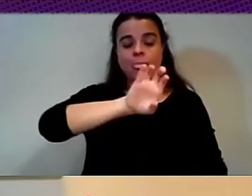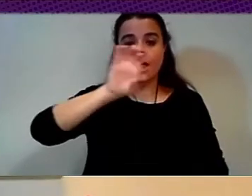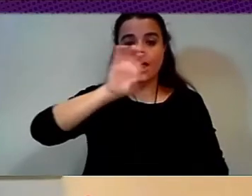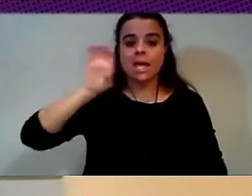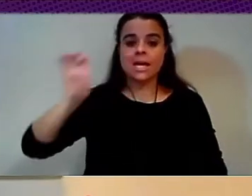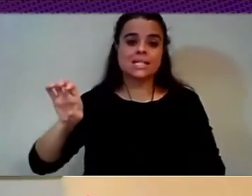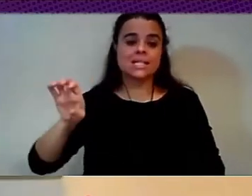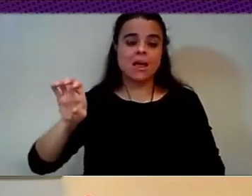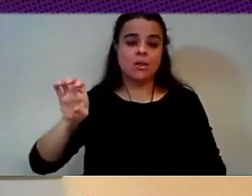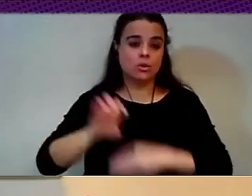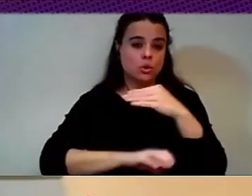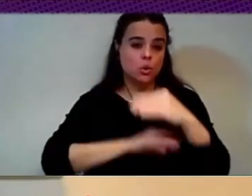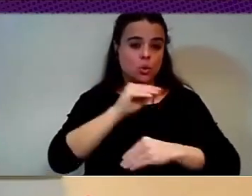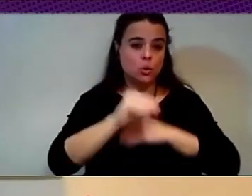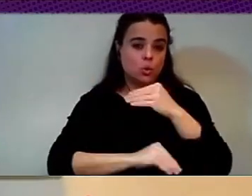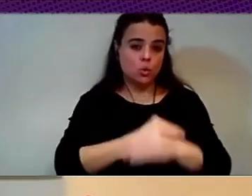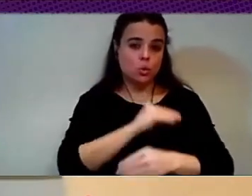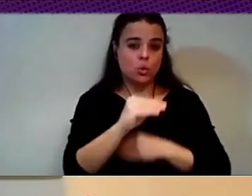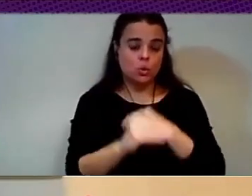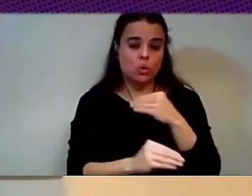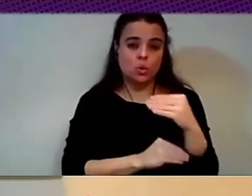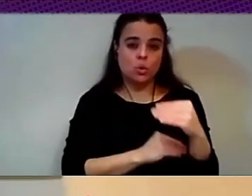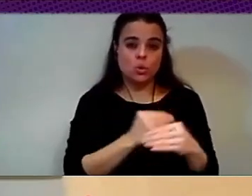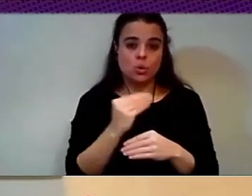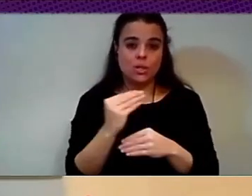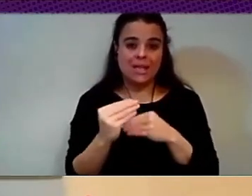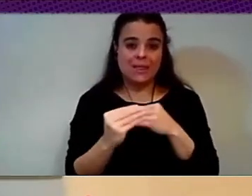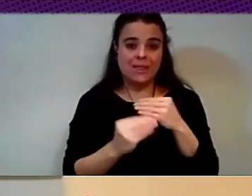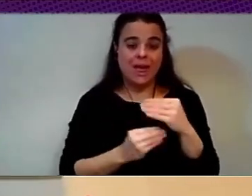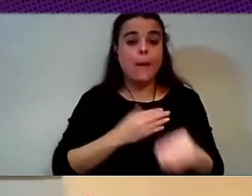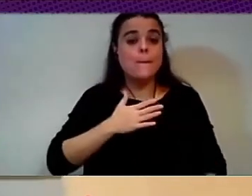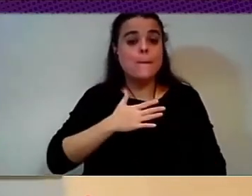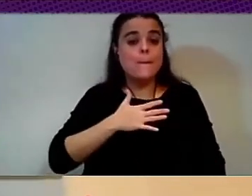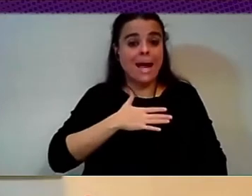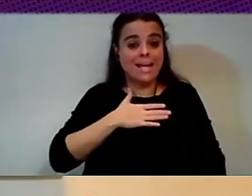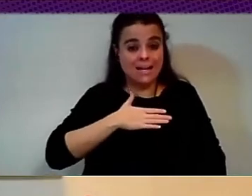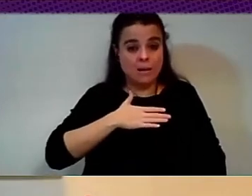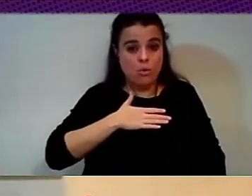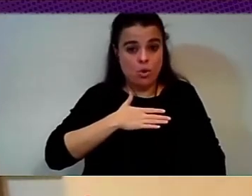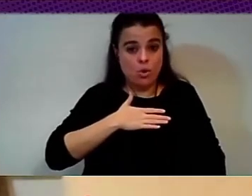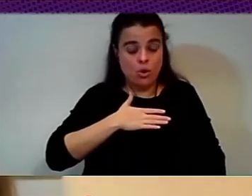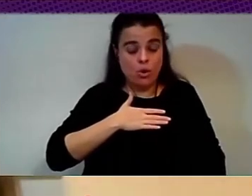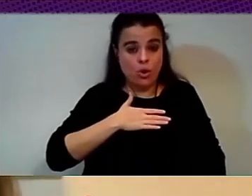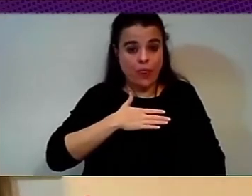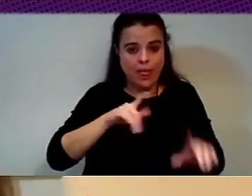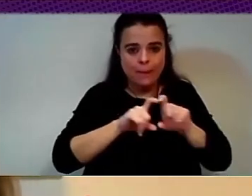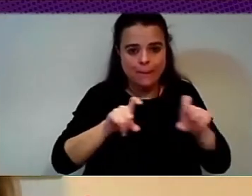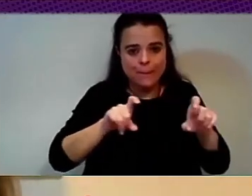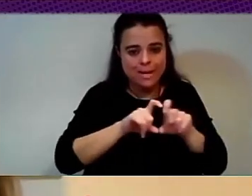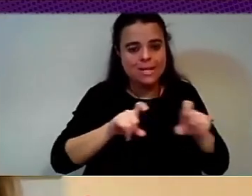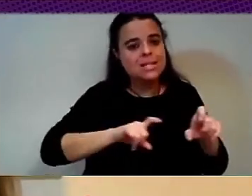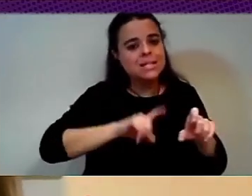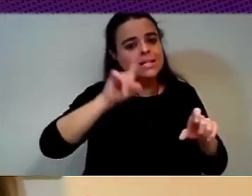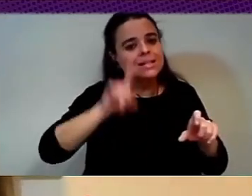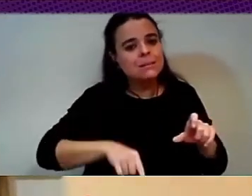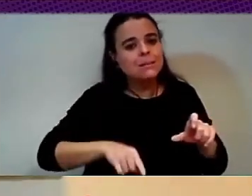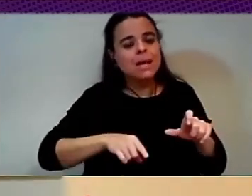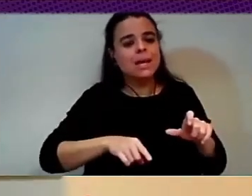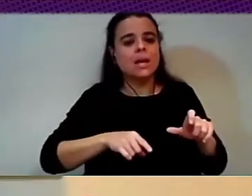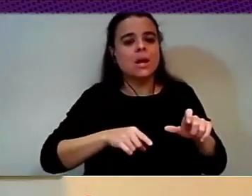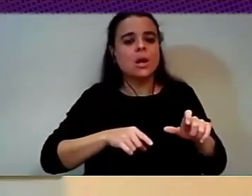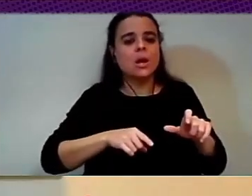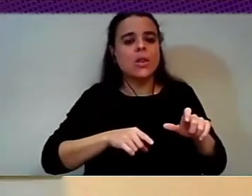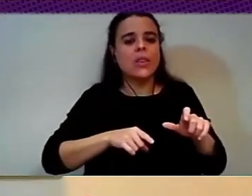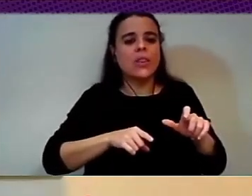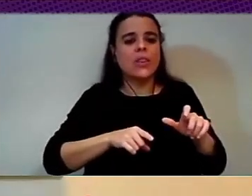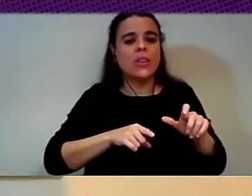foreign acquisitions of strategic technologies like artificial intelligence and biotech. This is not only happening between the US and China. This